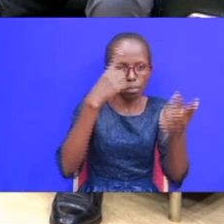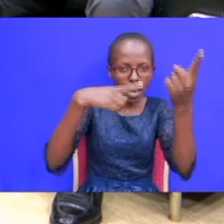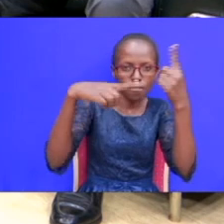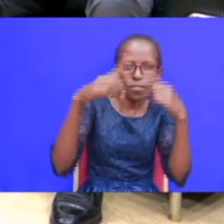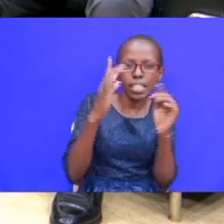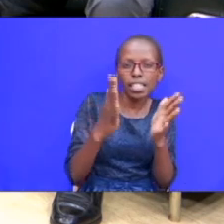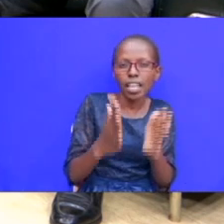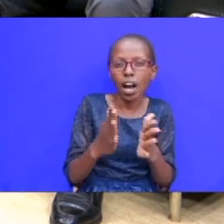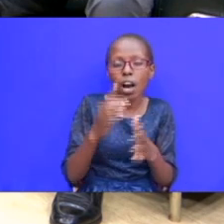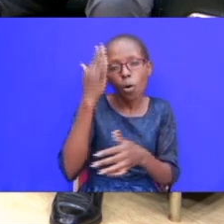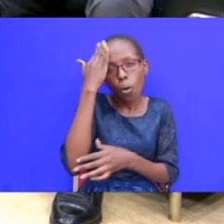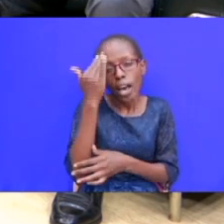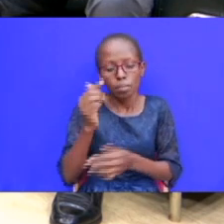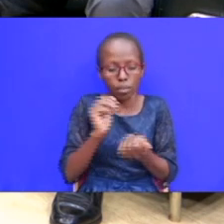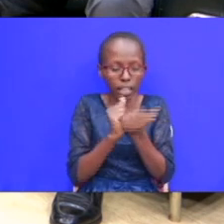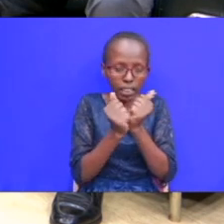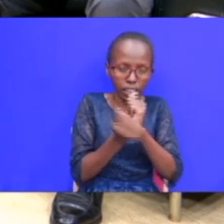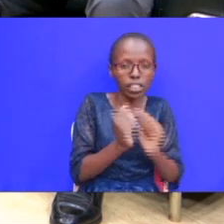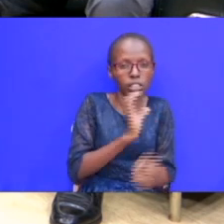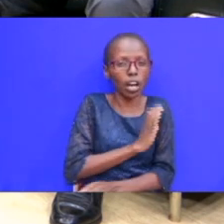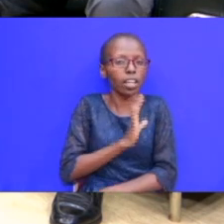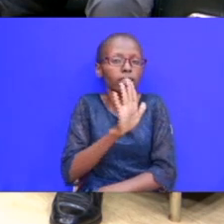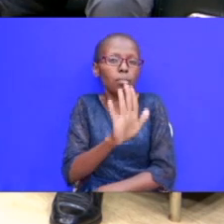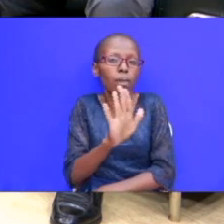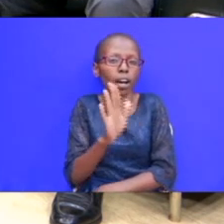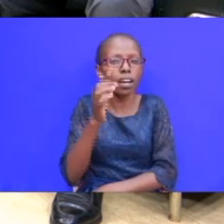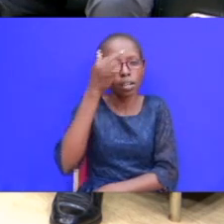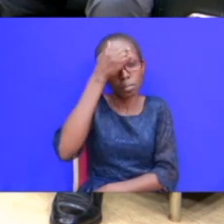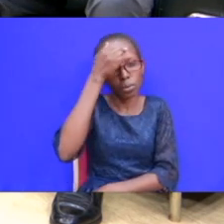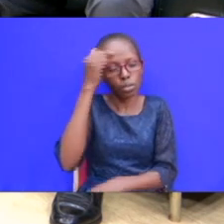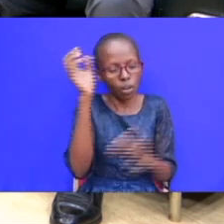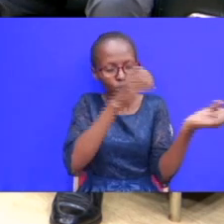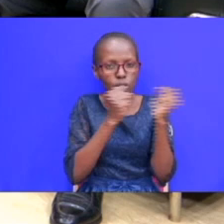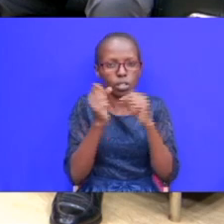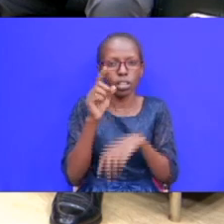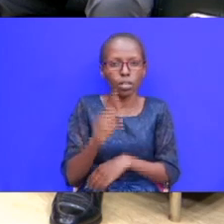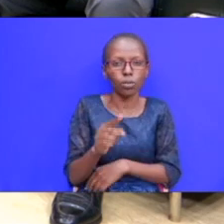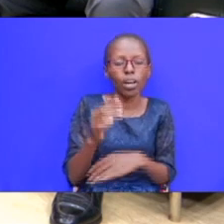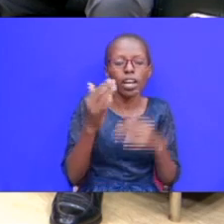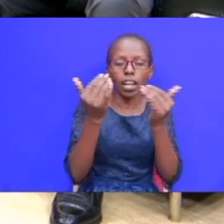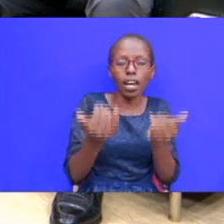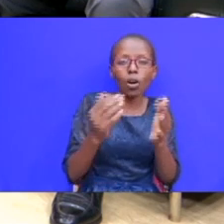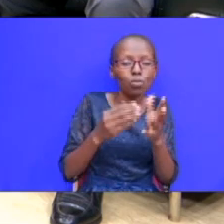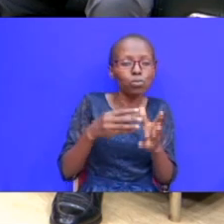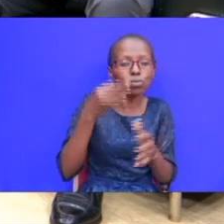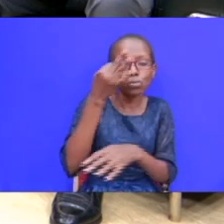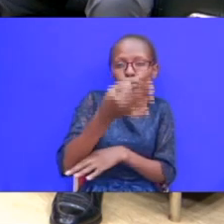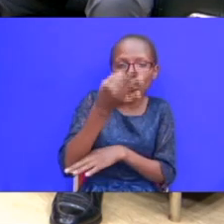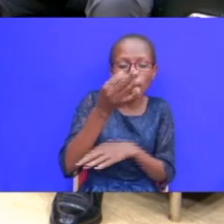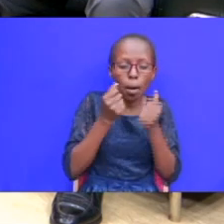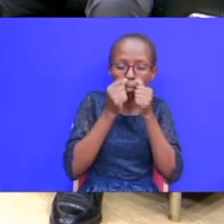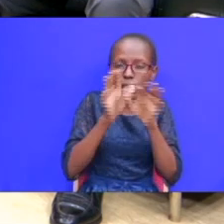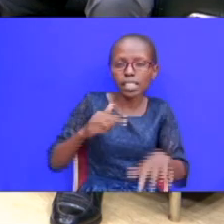i have changed your character and a victor because i have strengthened you and now going forward my blessings